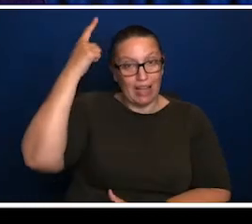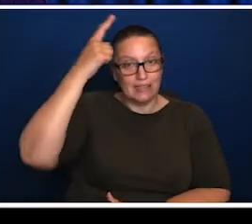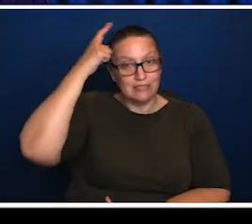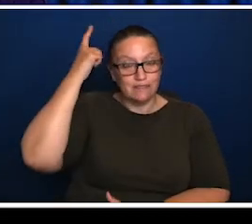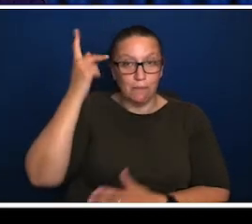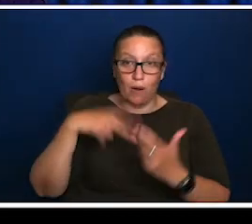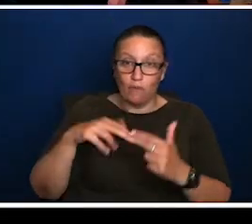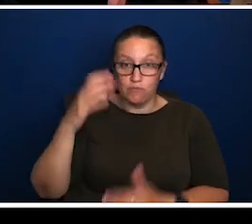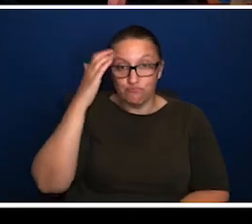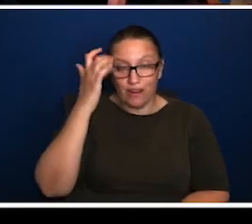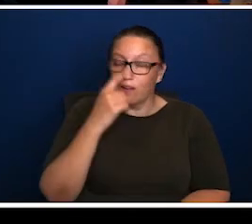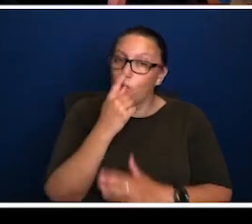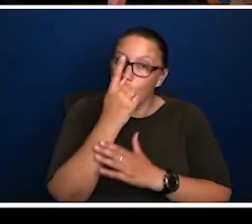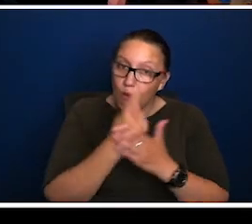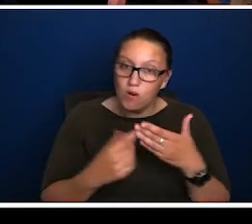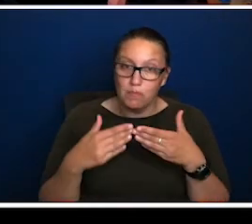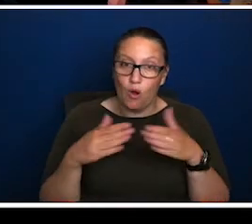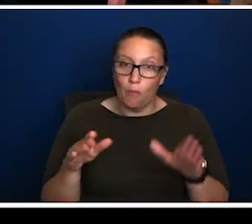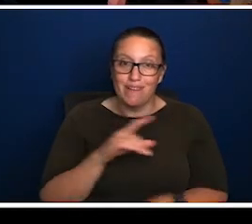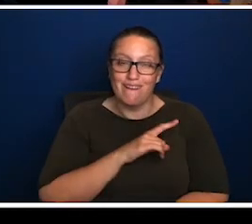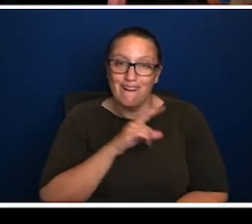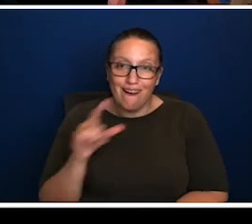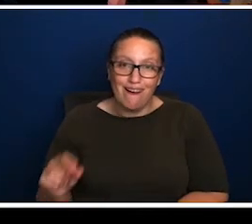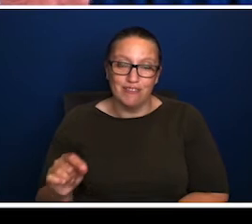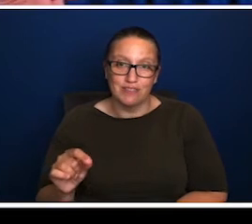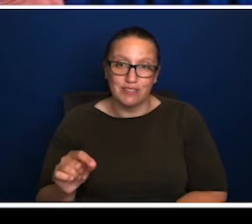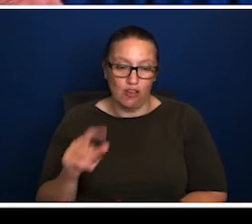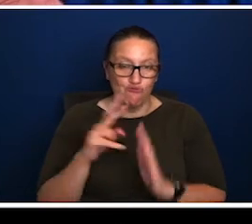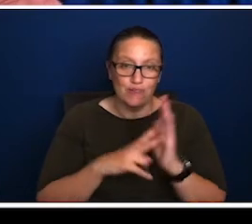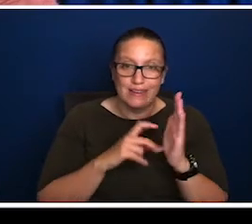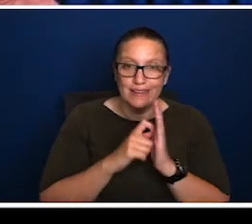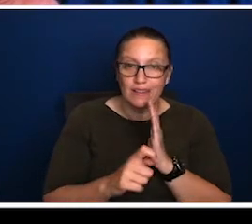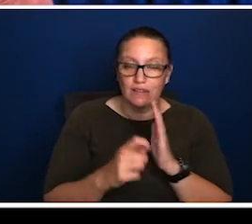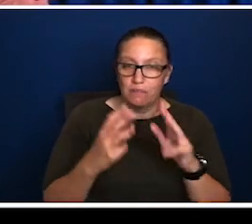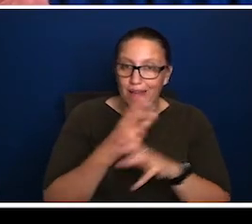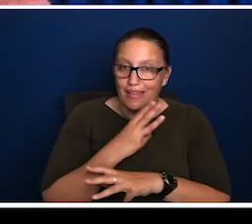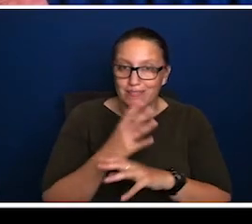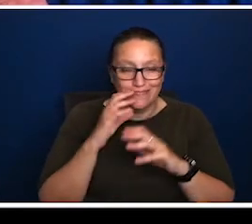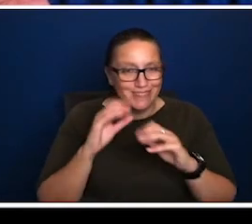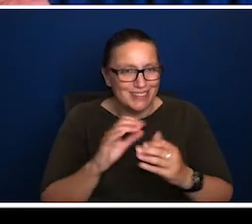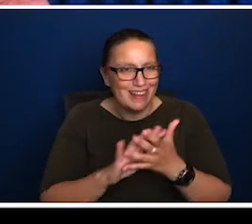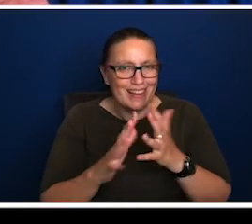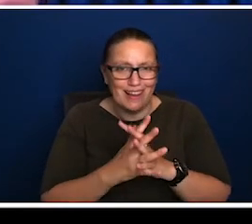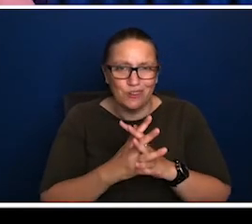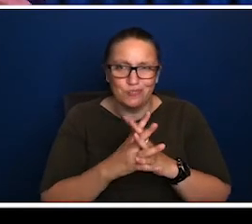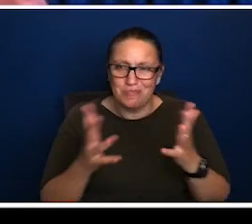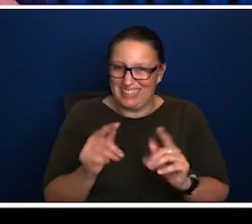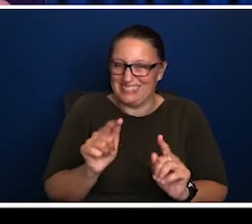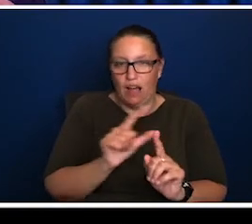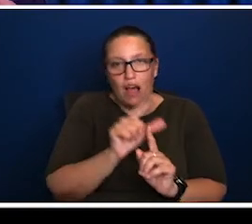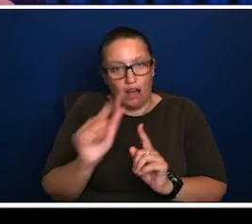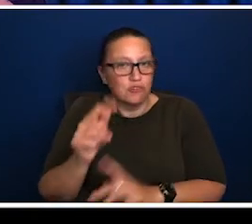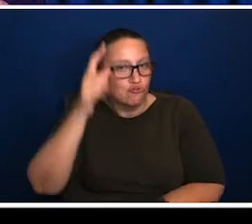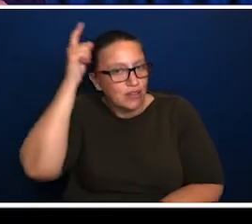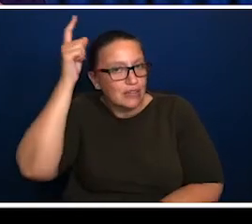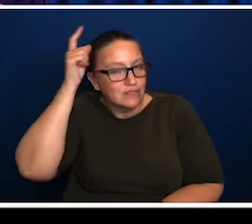them in the brain. And I say this as someone who loves their sport. But the creative side of the brain can only really be opened after the basics are